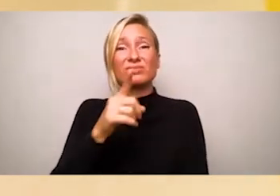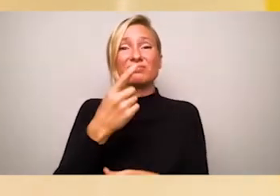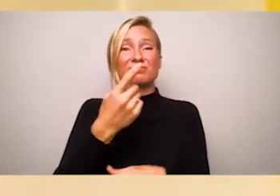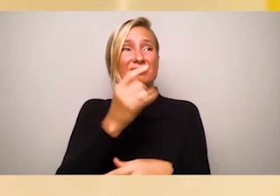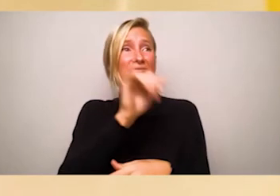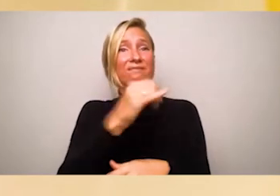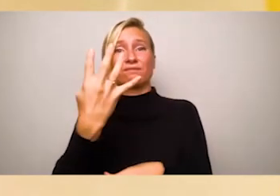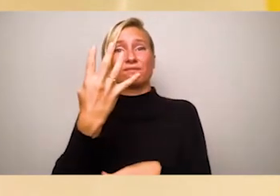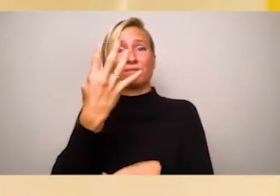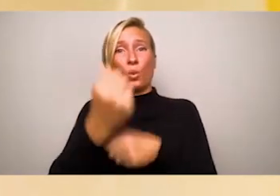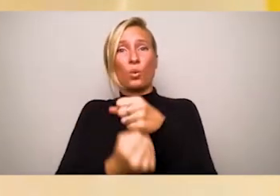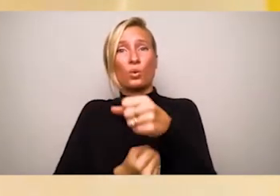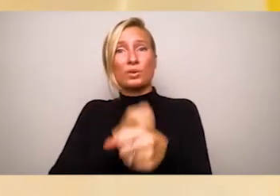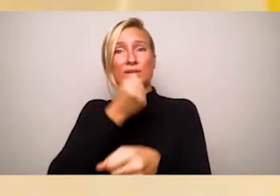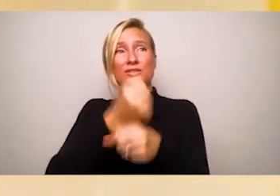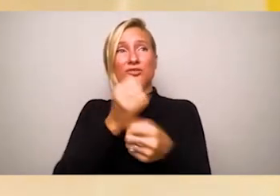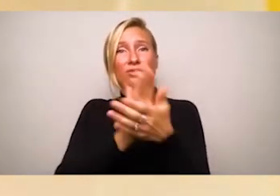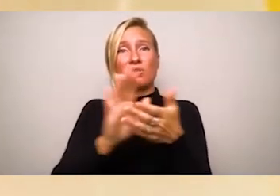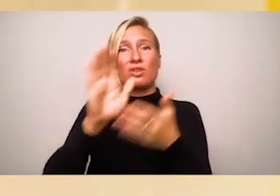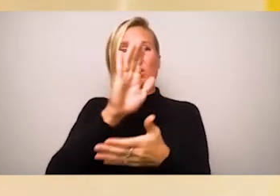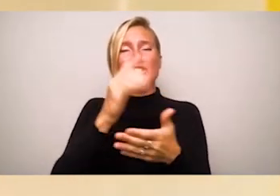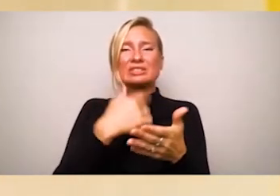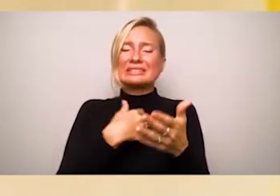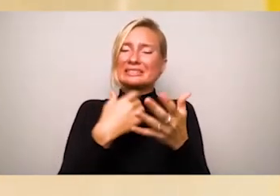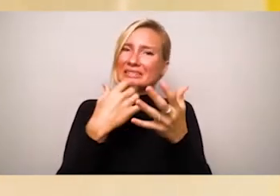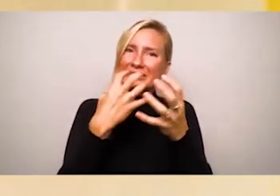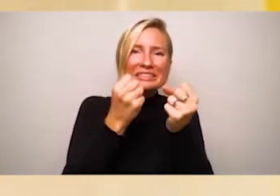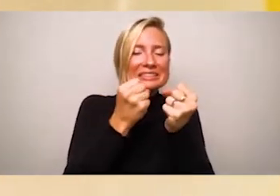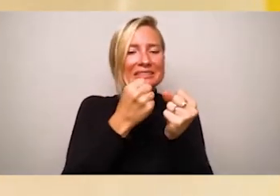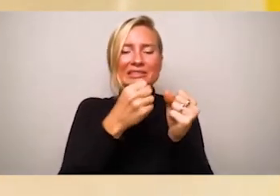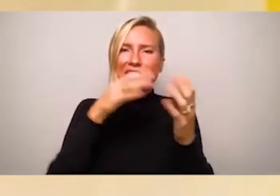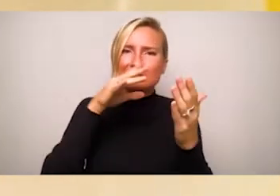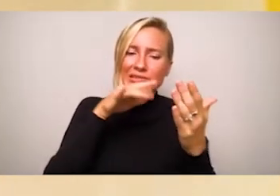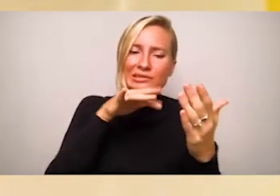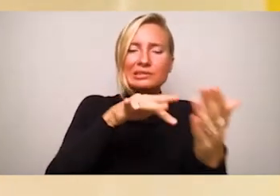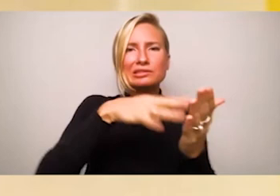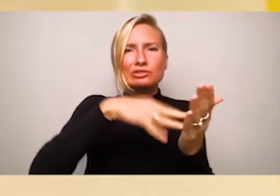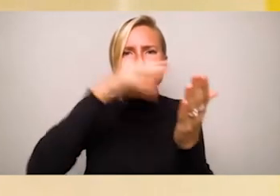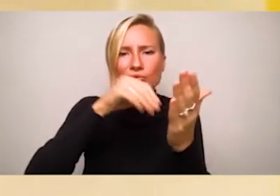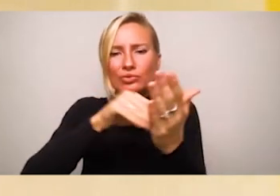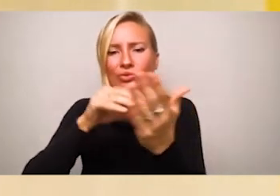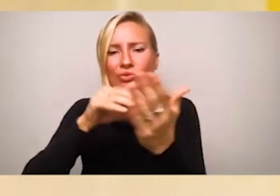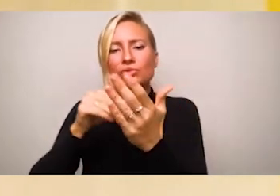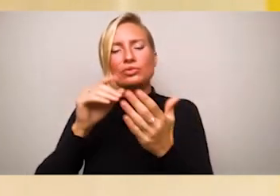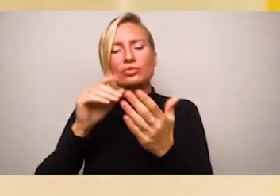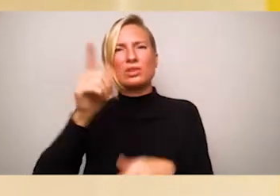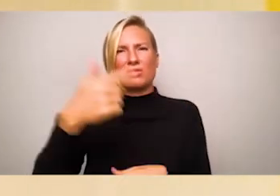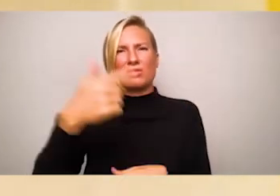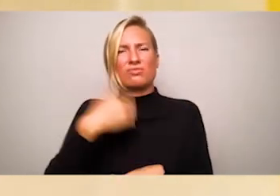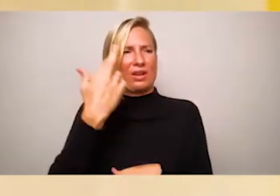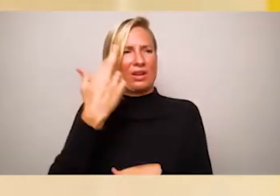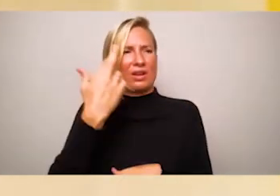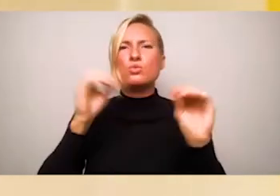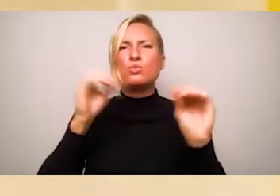This, despite that I sought out ethnic and migratory studies. This, despite that classrooms